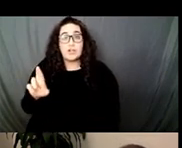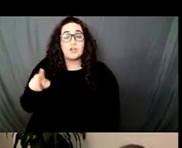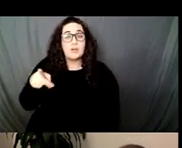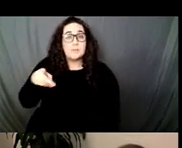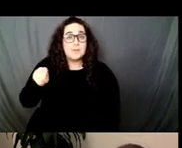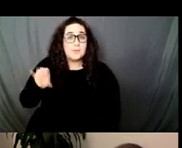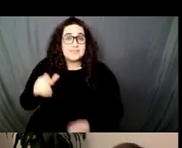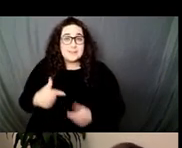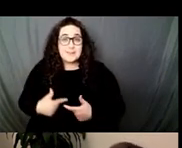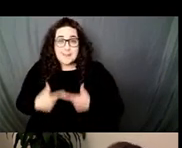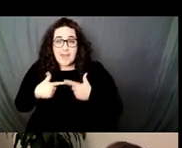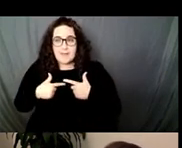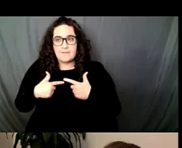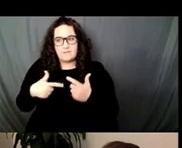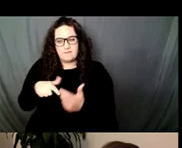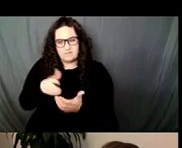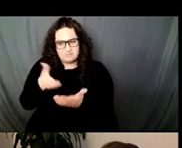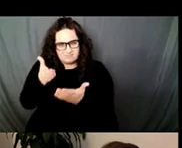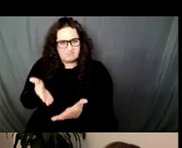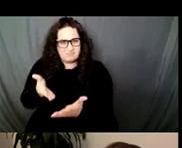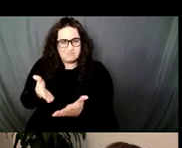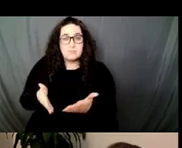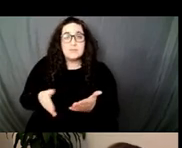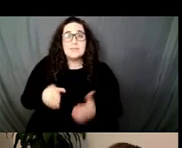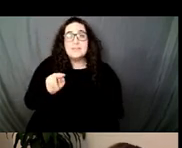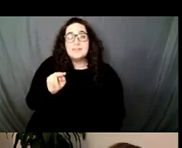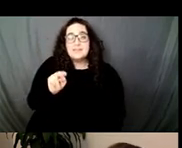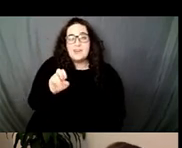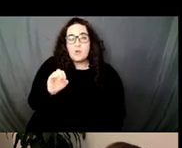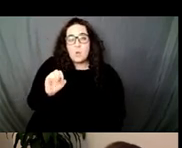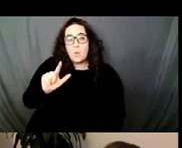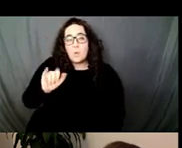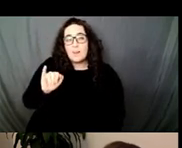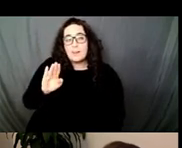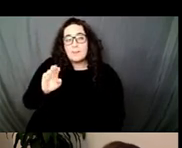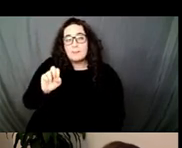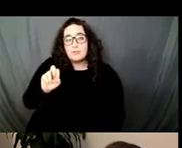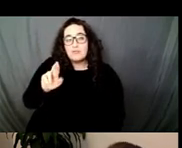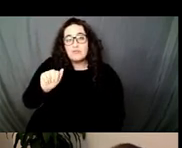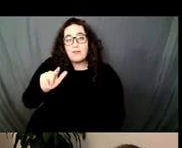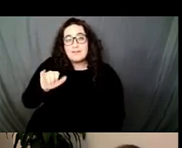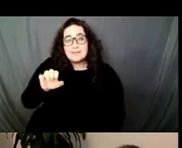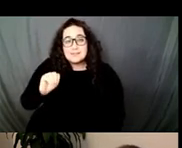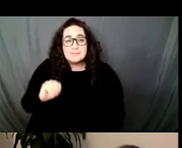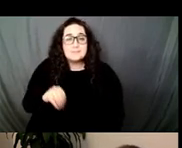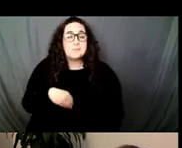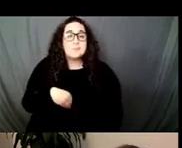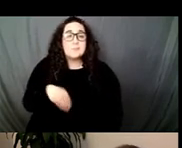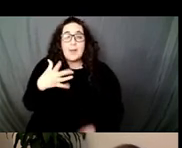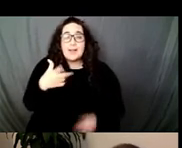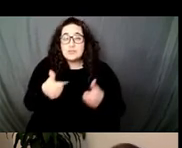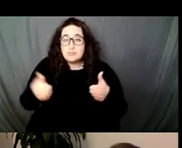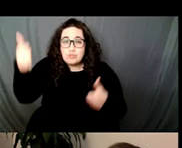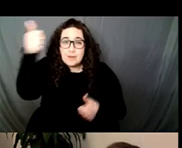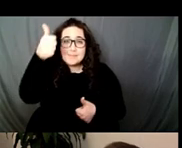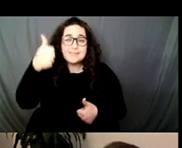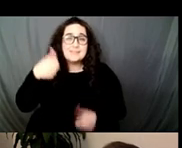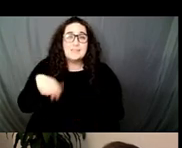well as a steady critique of the operations of neoliberalism, white supremacy, U.S. empire, and patriarchy.